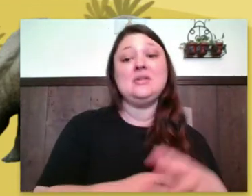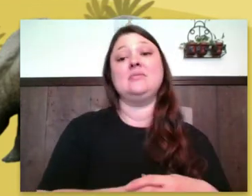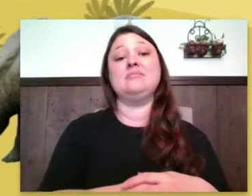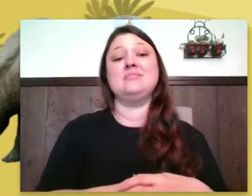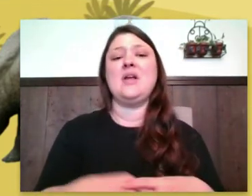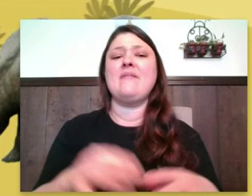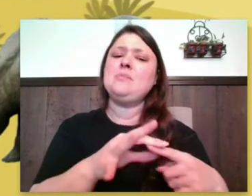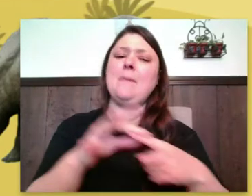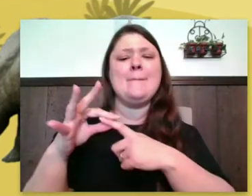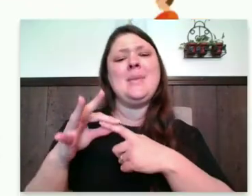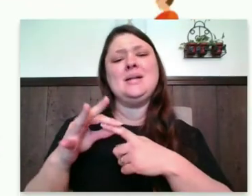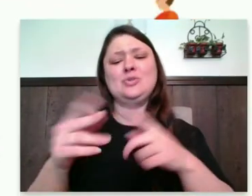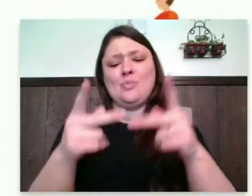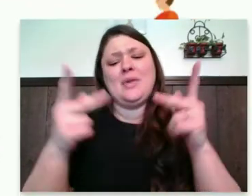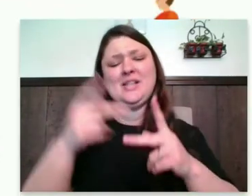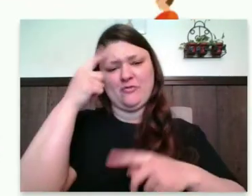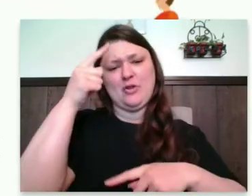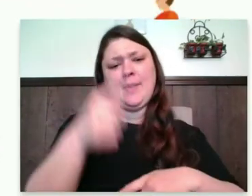out.